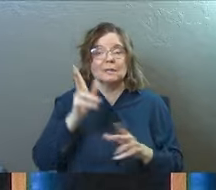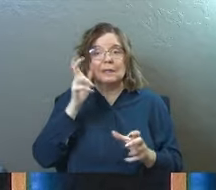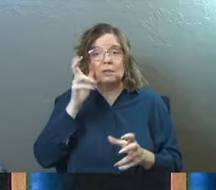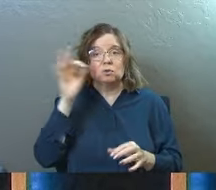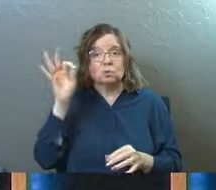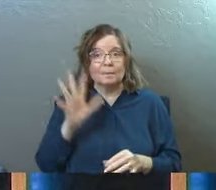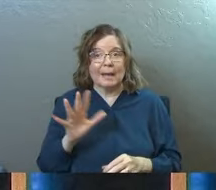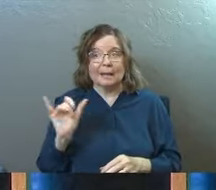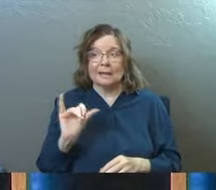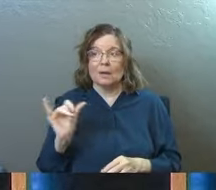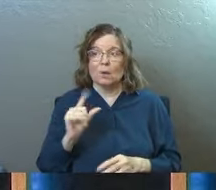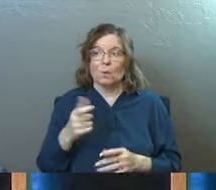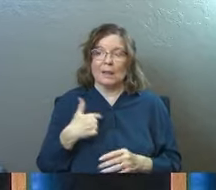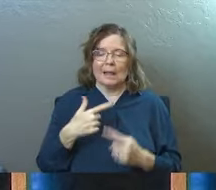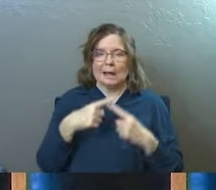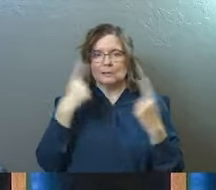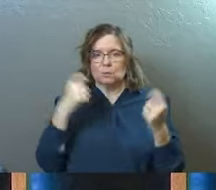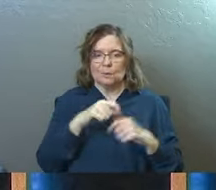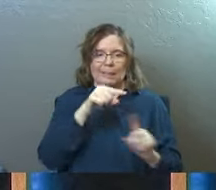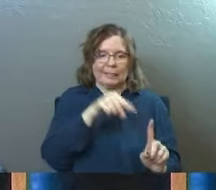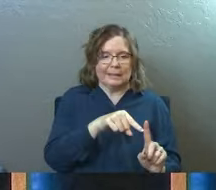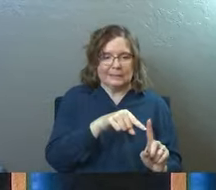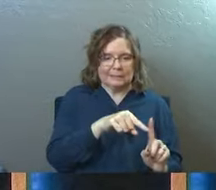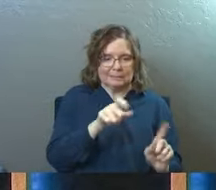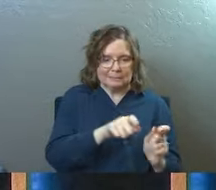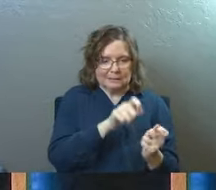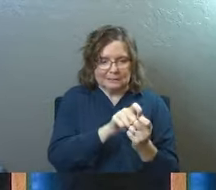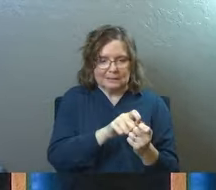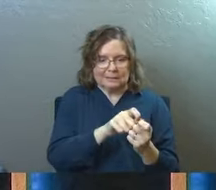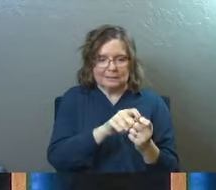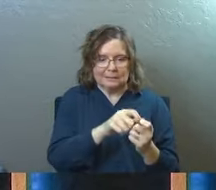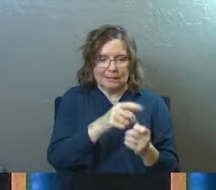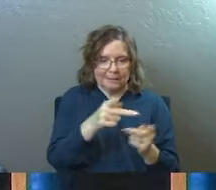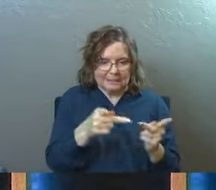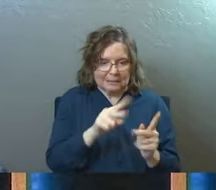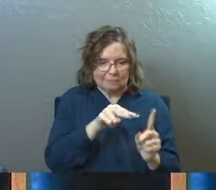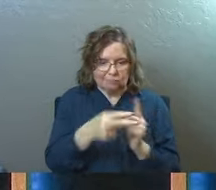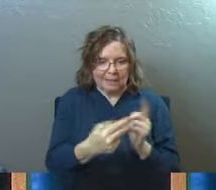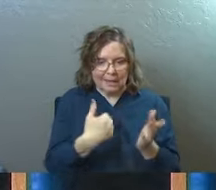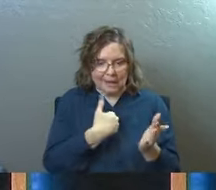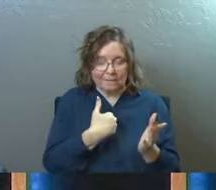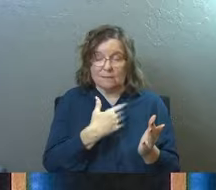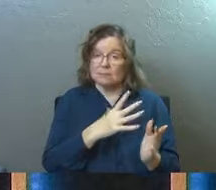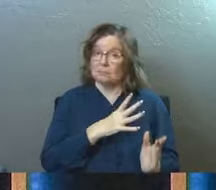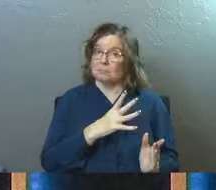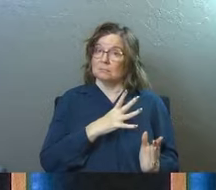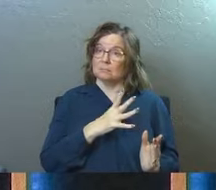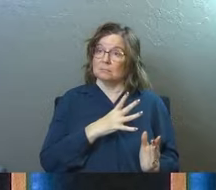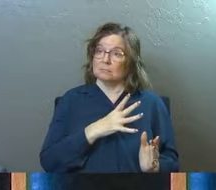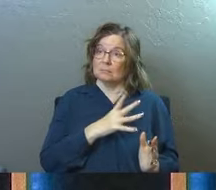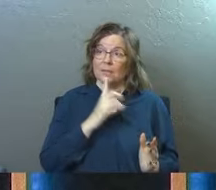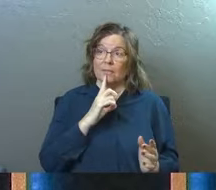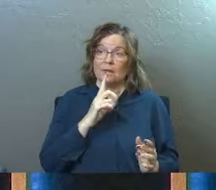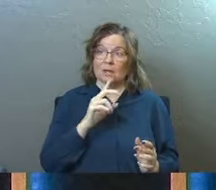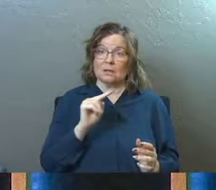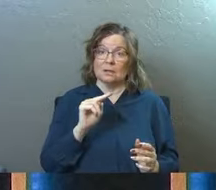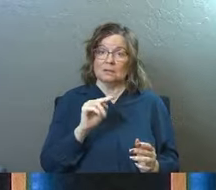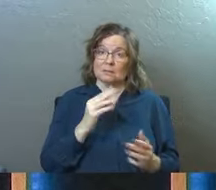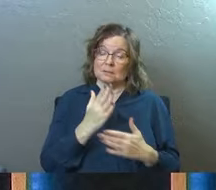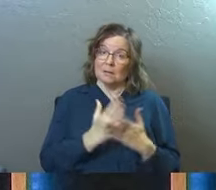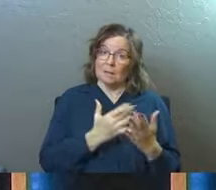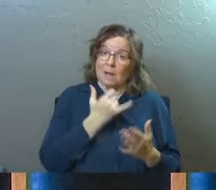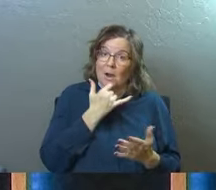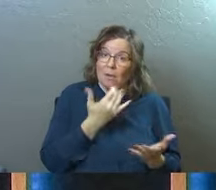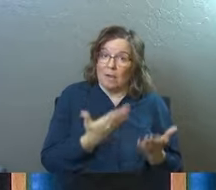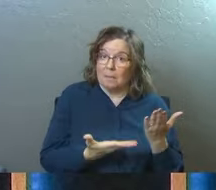listening to a pastor? It's like, well, I disagree with this particular doctrinal position they have over here. That's okay. There's a needle of error